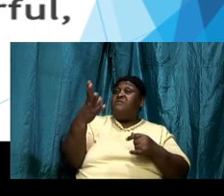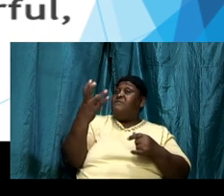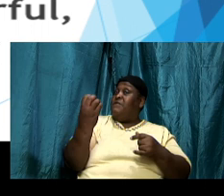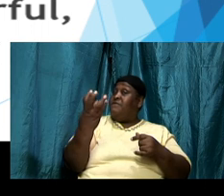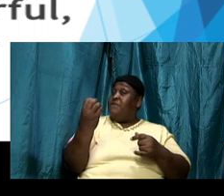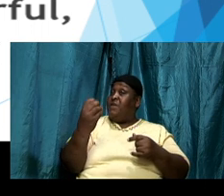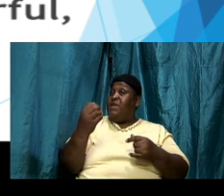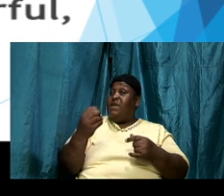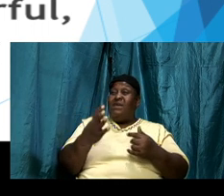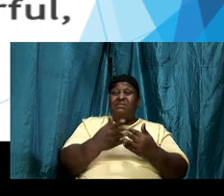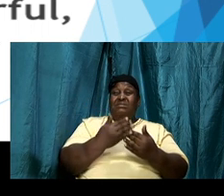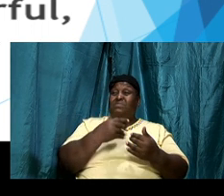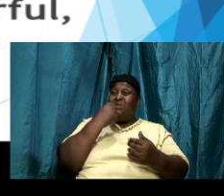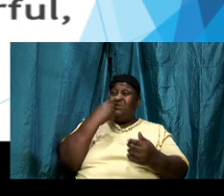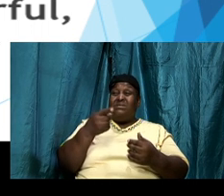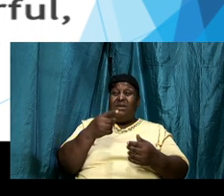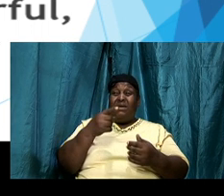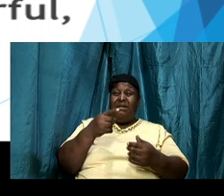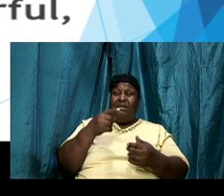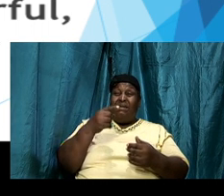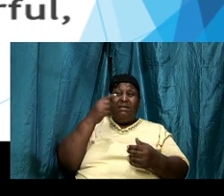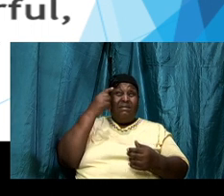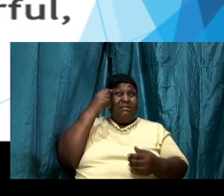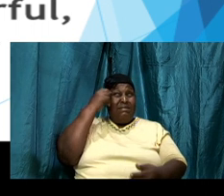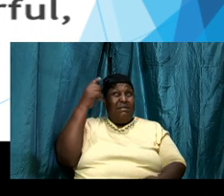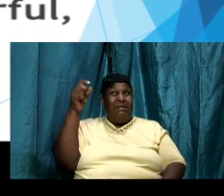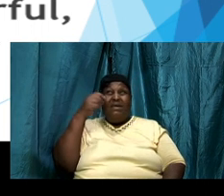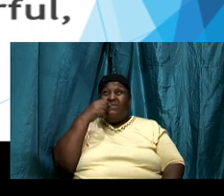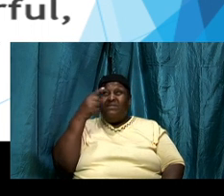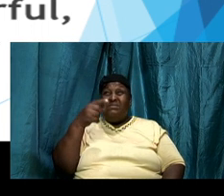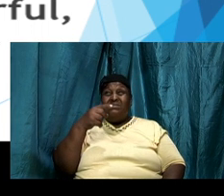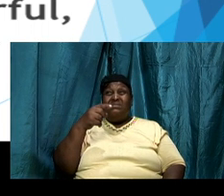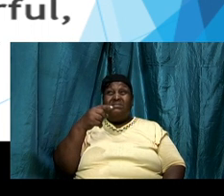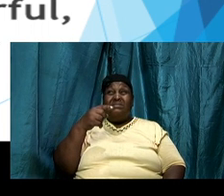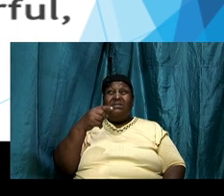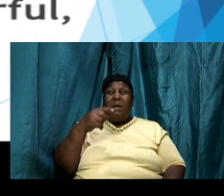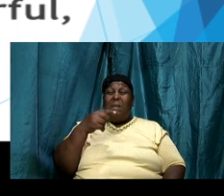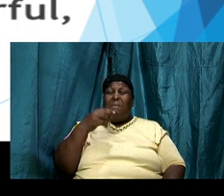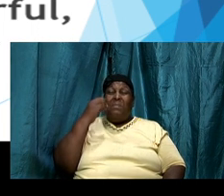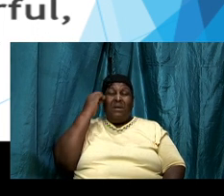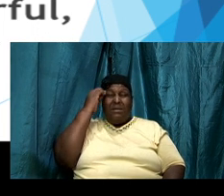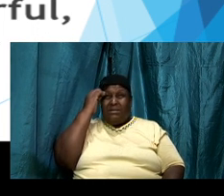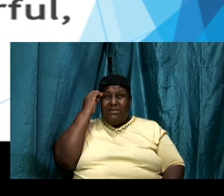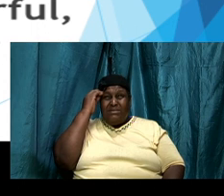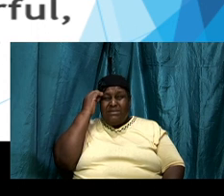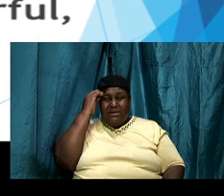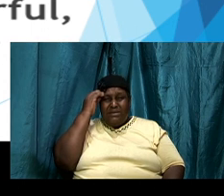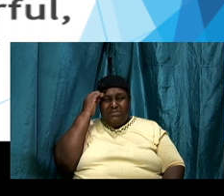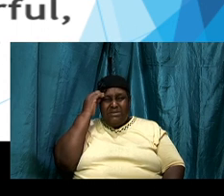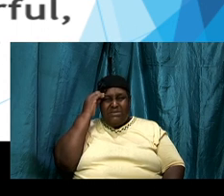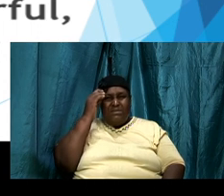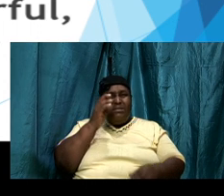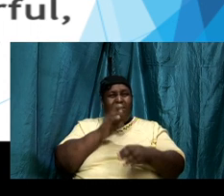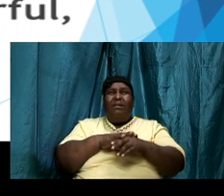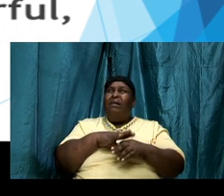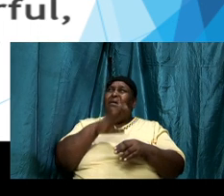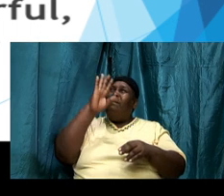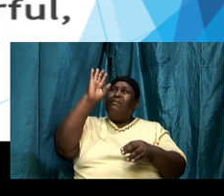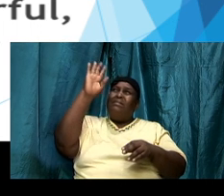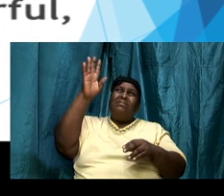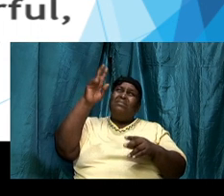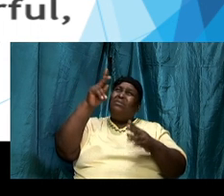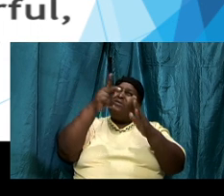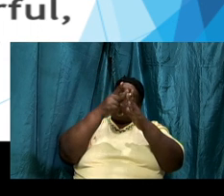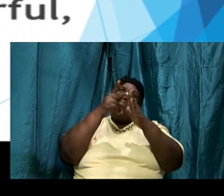he simply said I will meditate on your precepts and